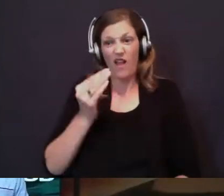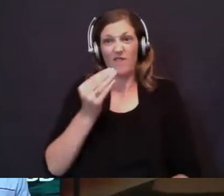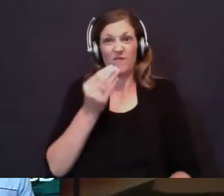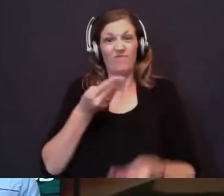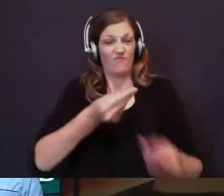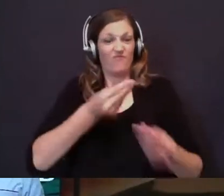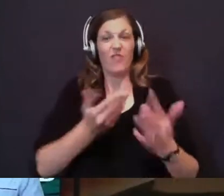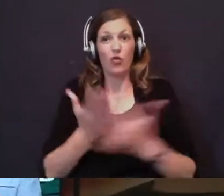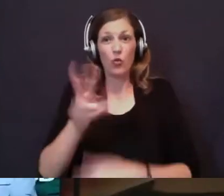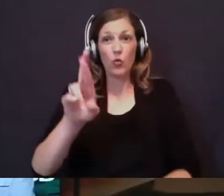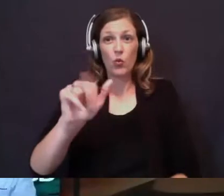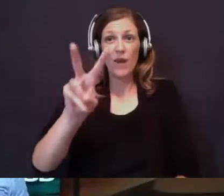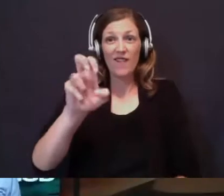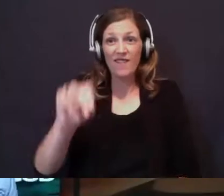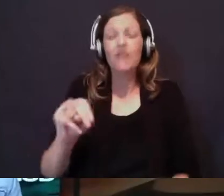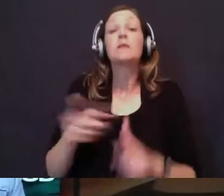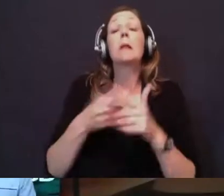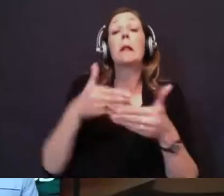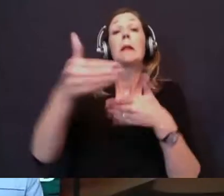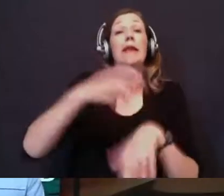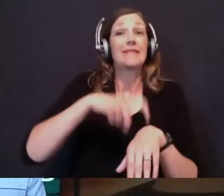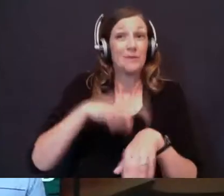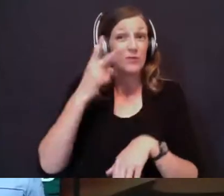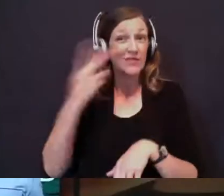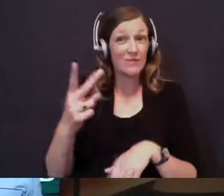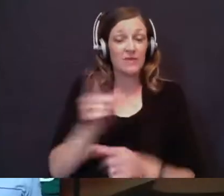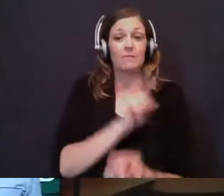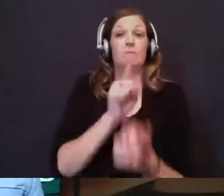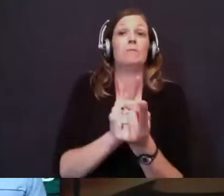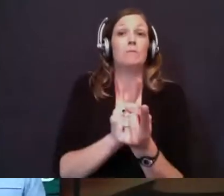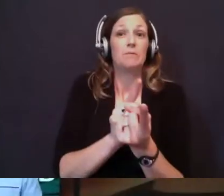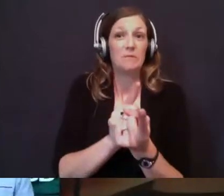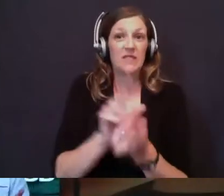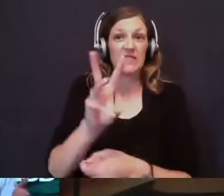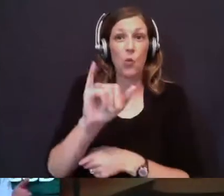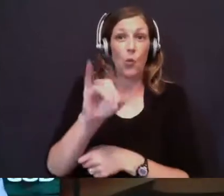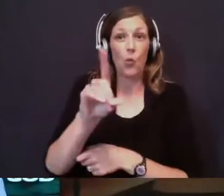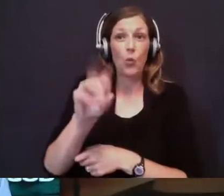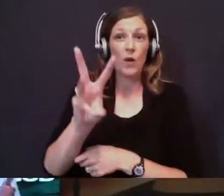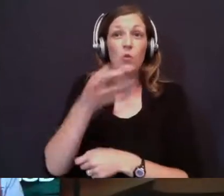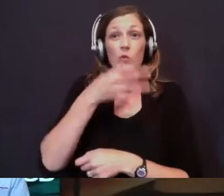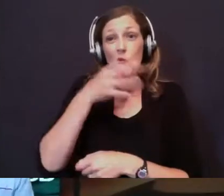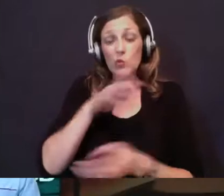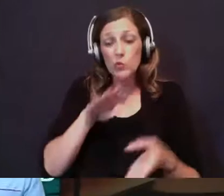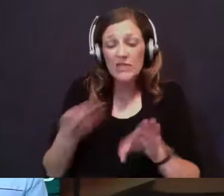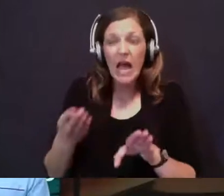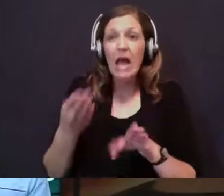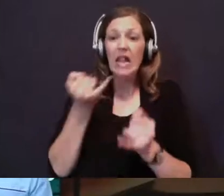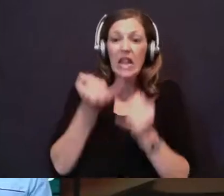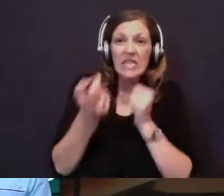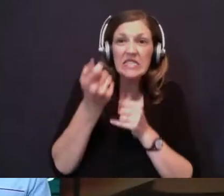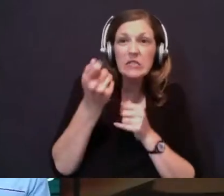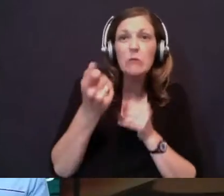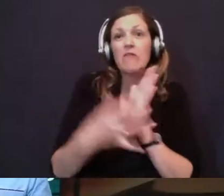The next time you see him, he goes into a town and meets a widow who's about to die. She's on her last bit of oil and flour. Her